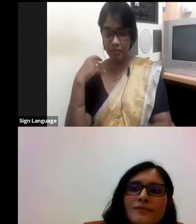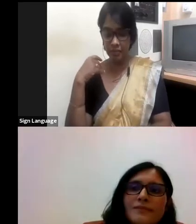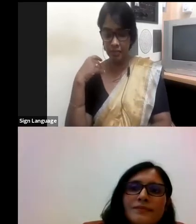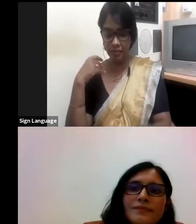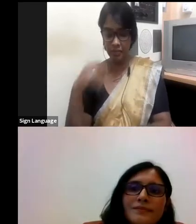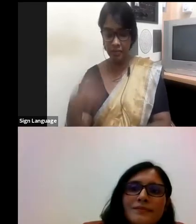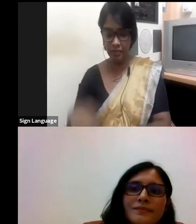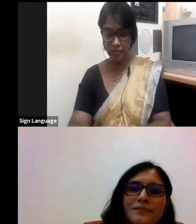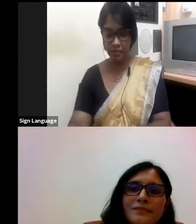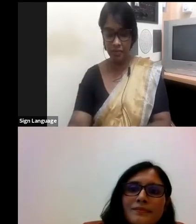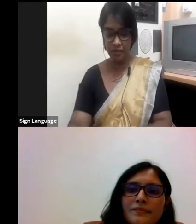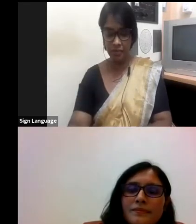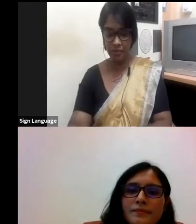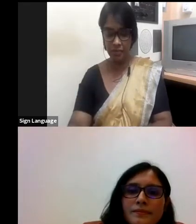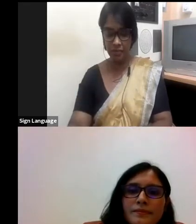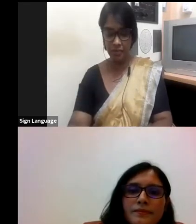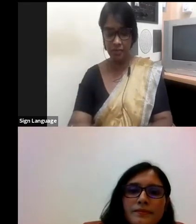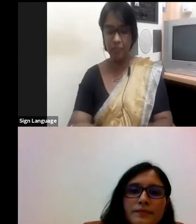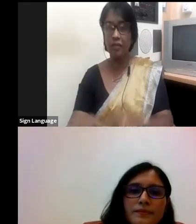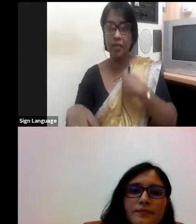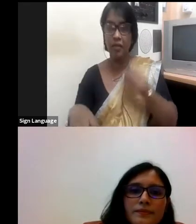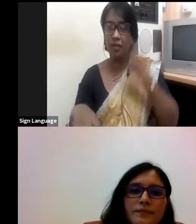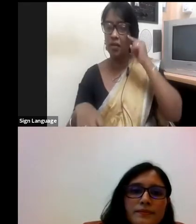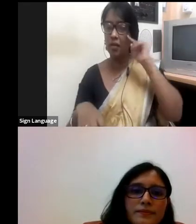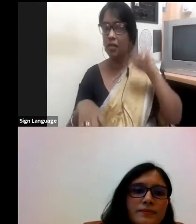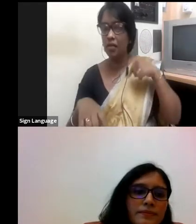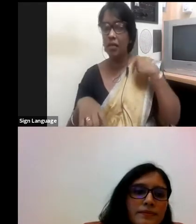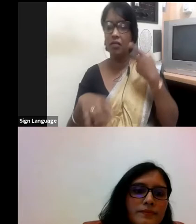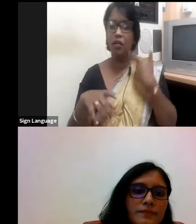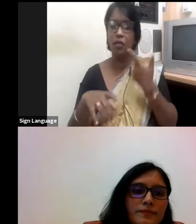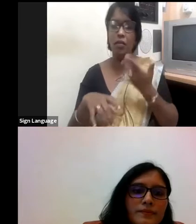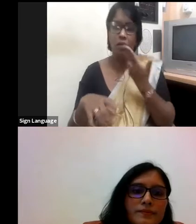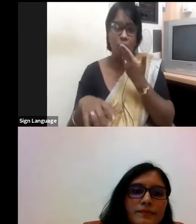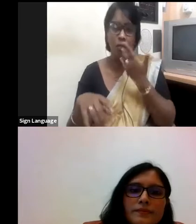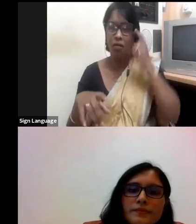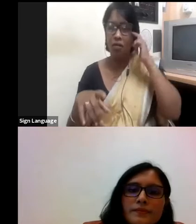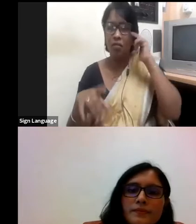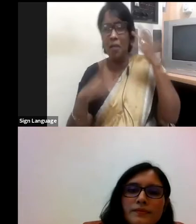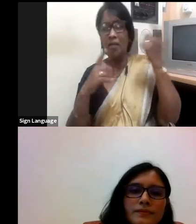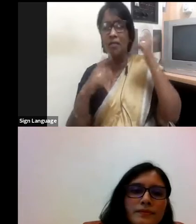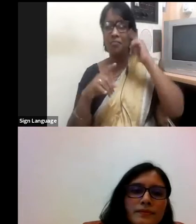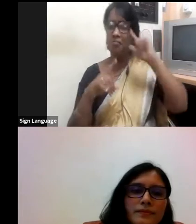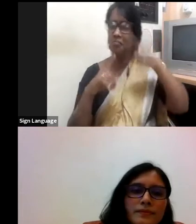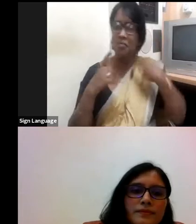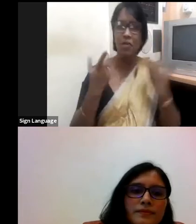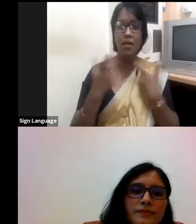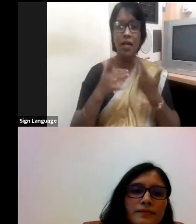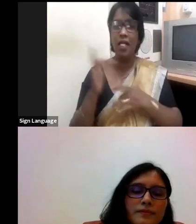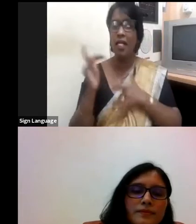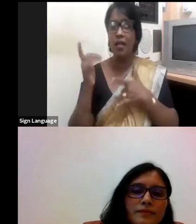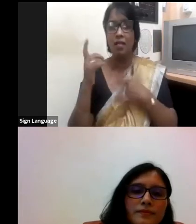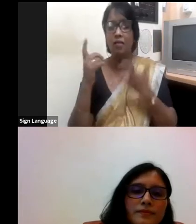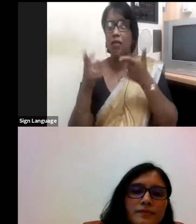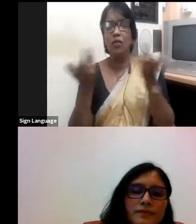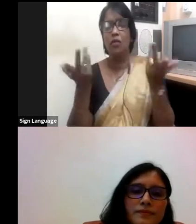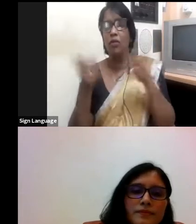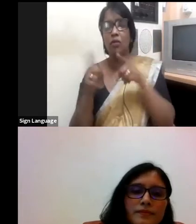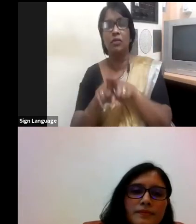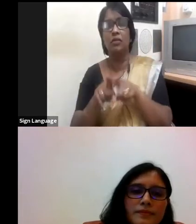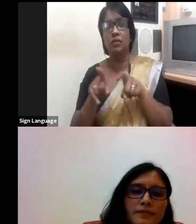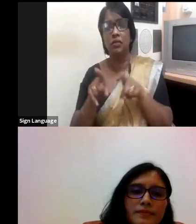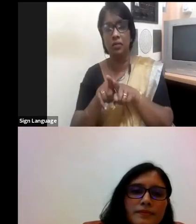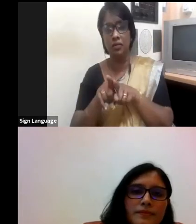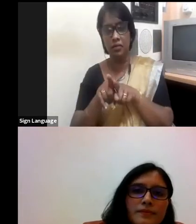what are the effective strategies that you have adopted to mitigate unconscious